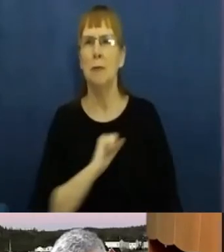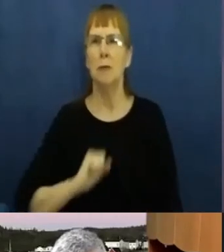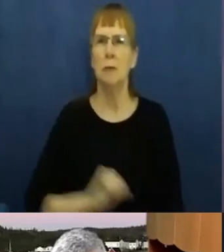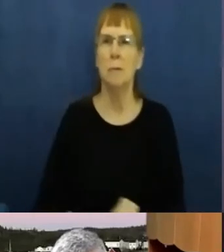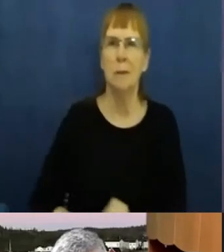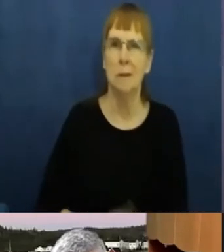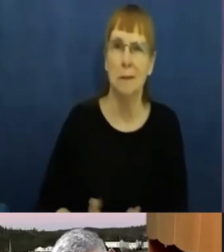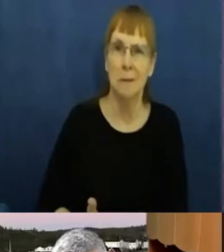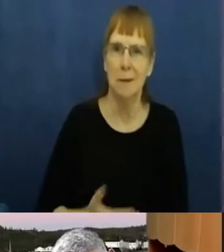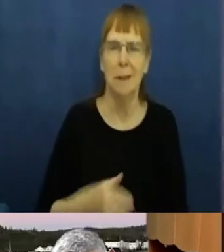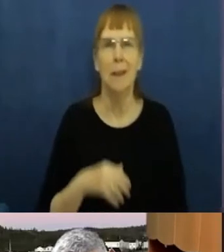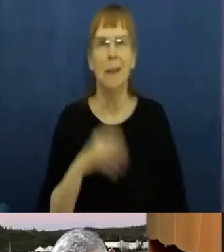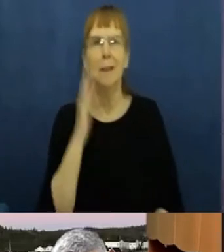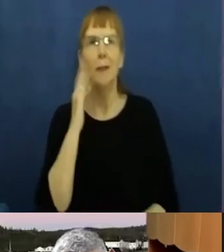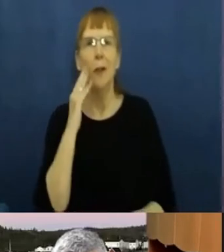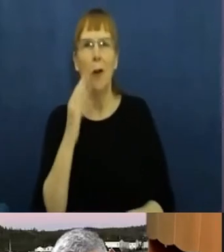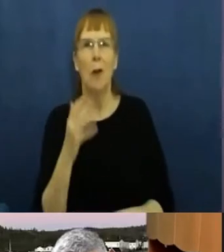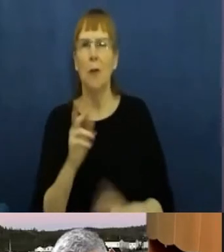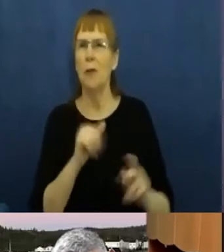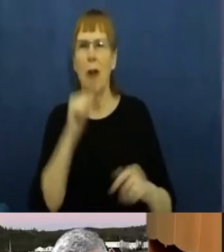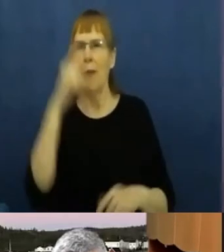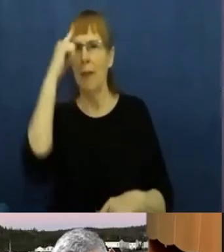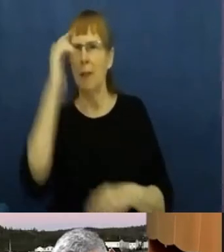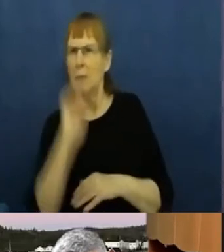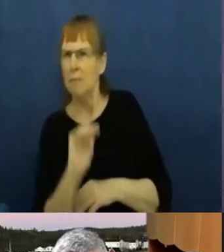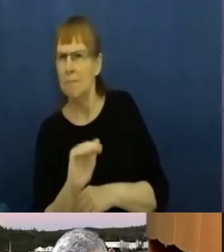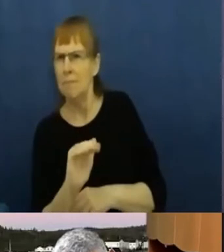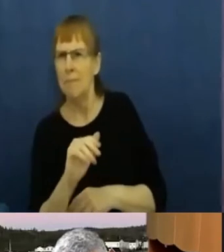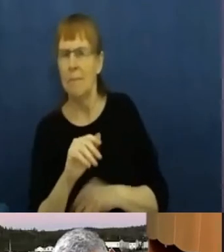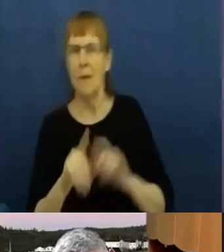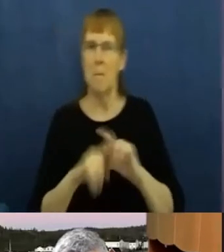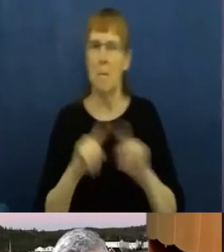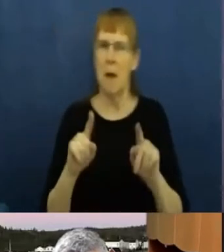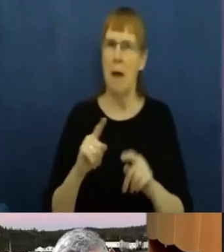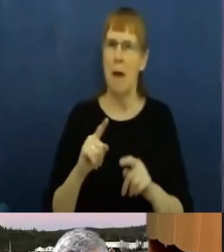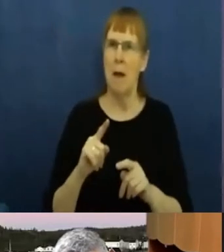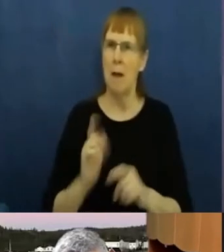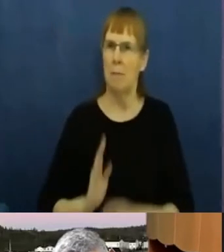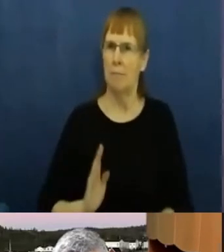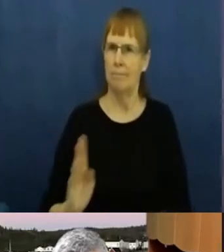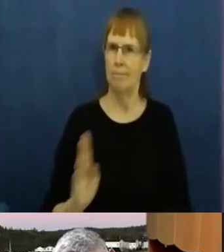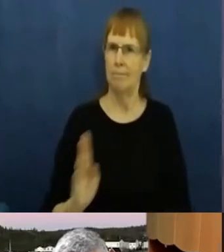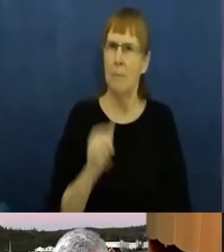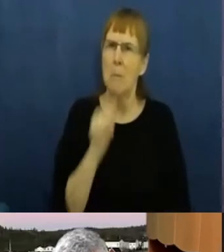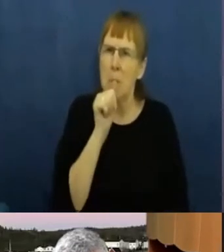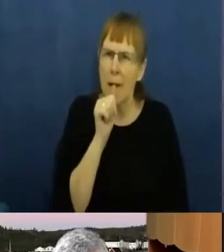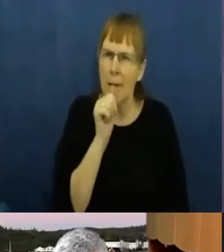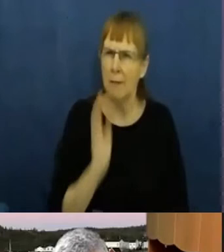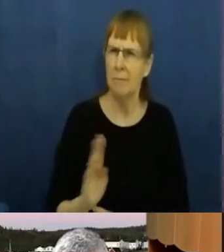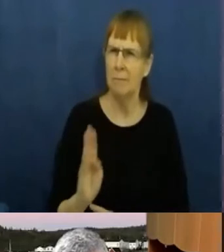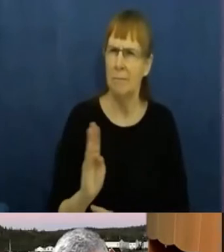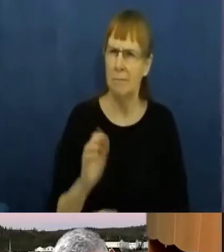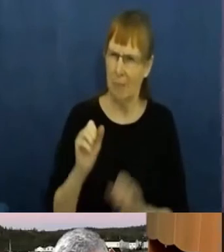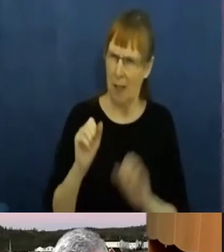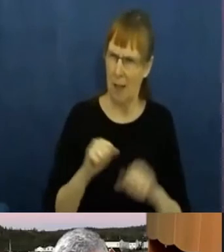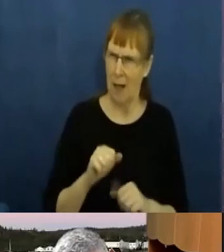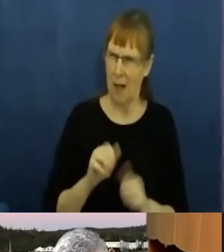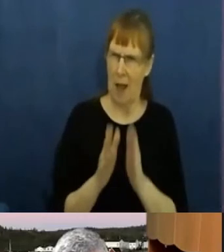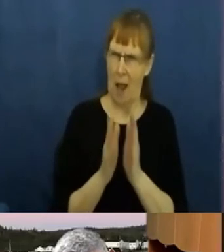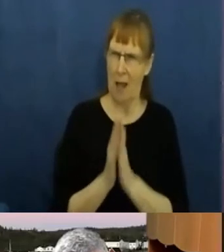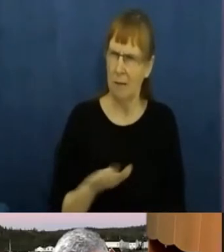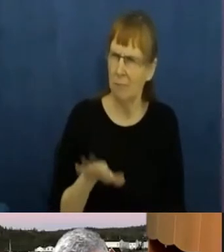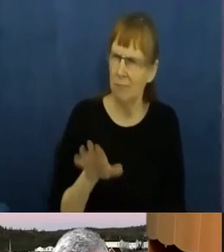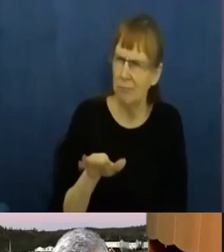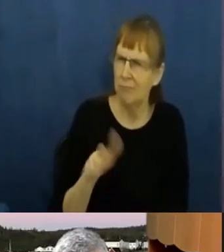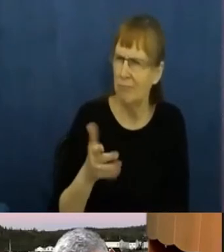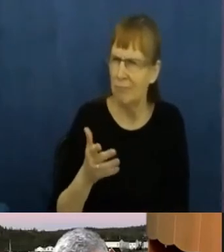and not attributable to anyone, allow me to say, so how are you doing? How are you